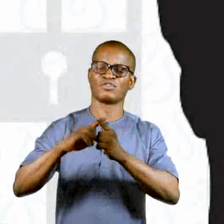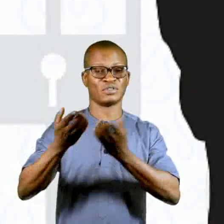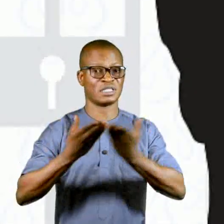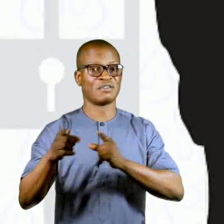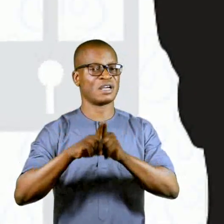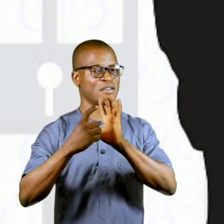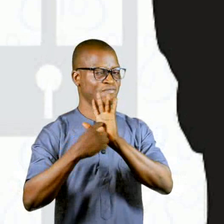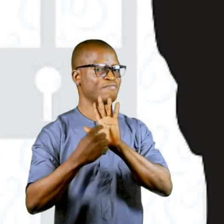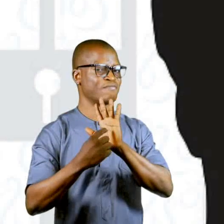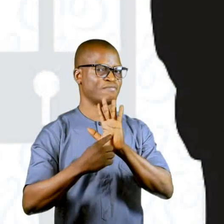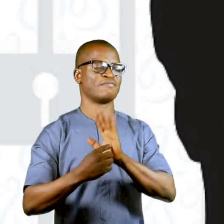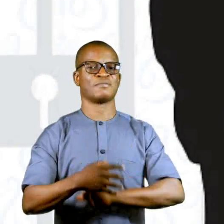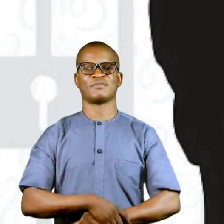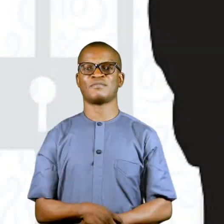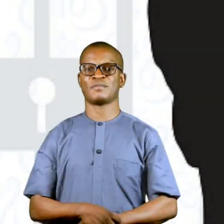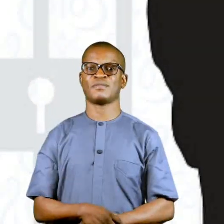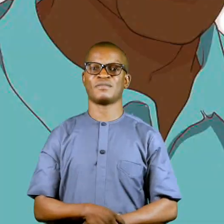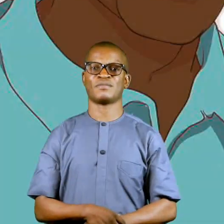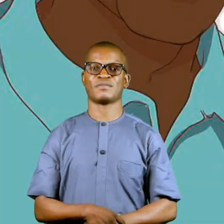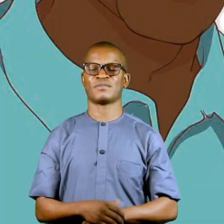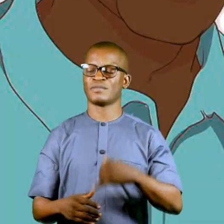efforts to serve as a deterrent.